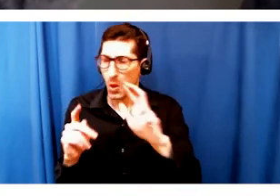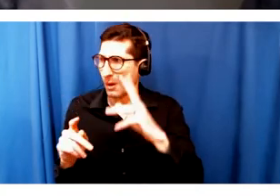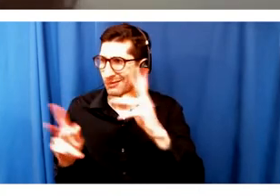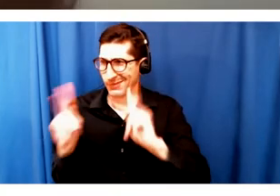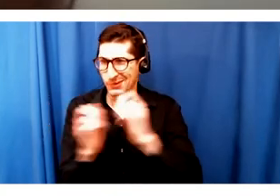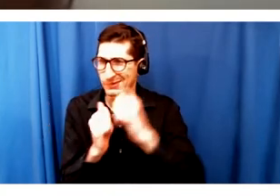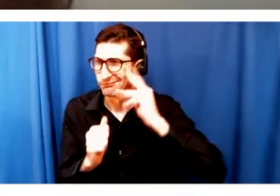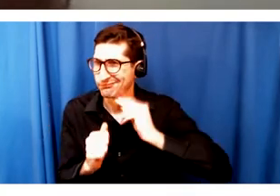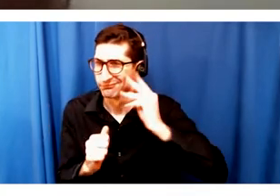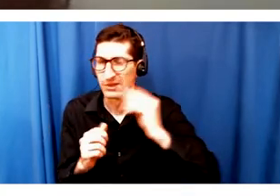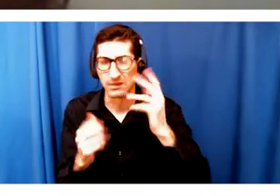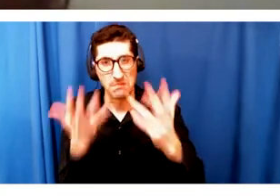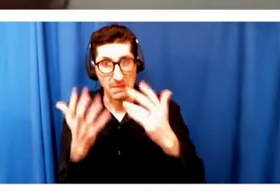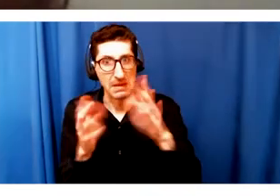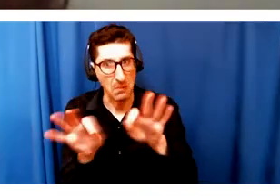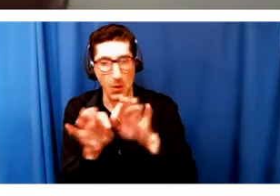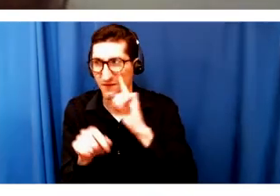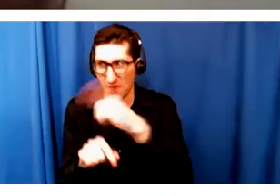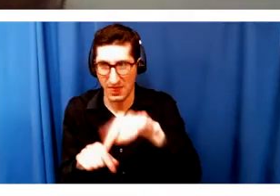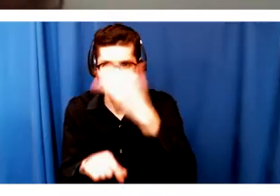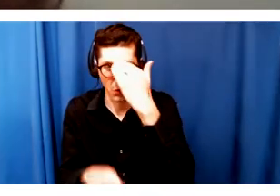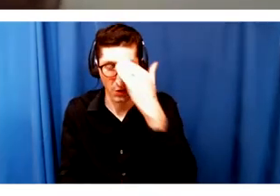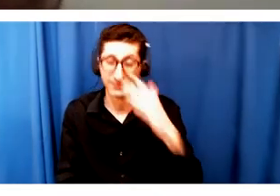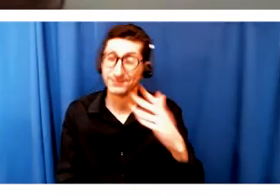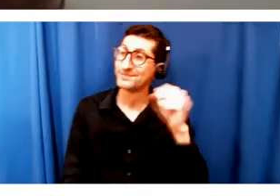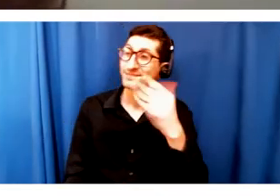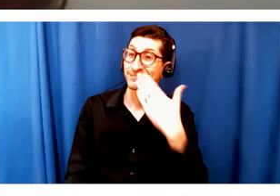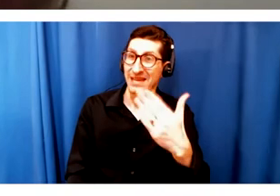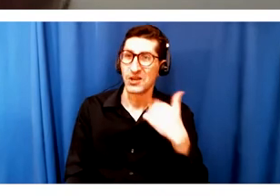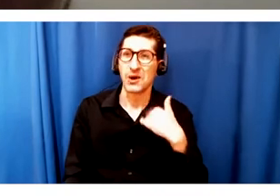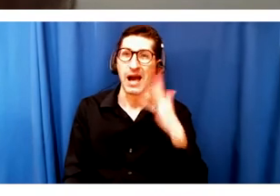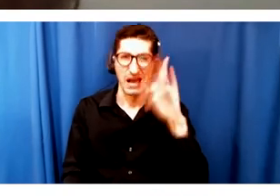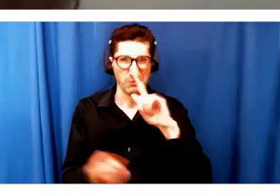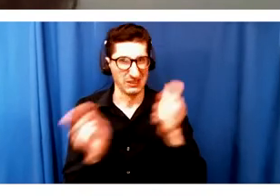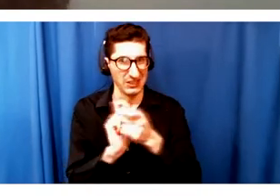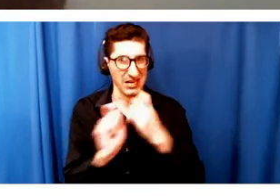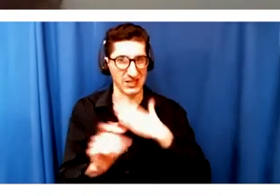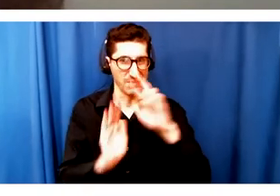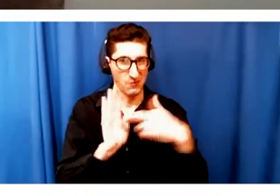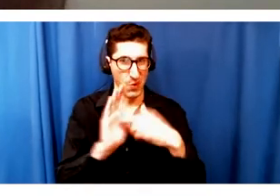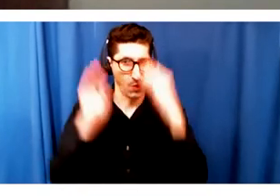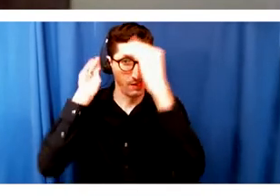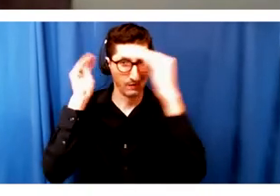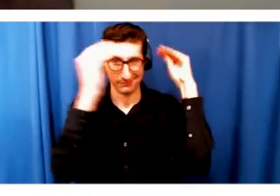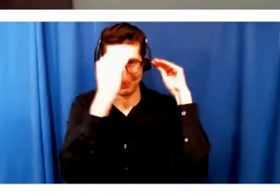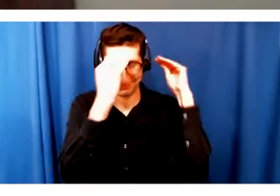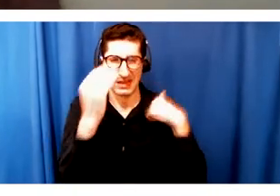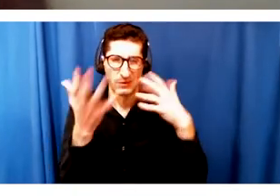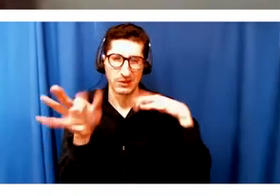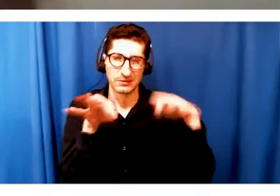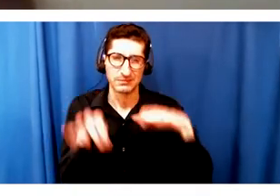Thanks, Annie. So yes, I'm going to put on a second hat and tell you just very briefly about the Theater Community Benevolent Fund.